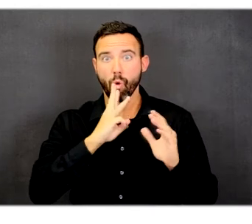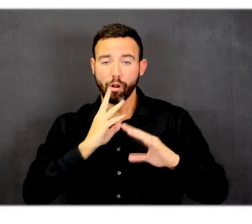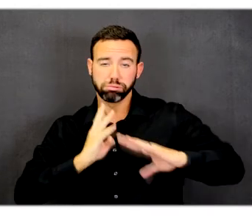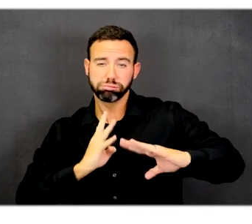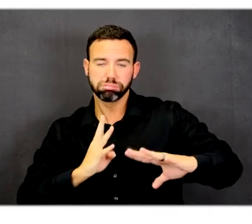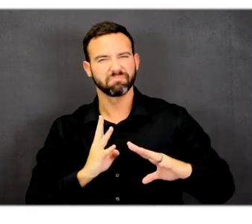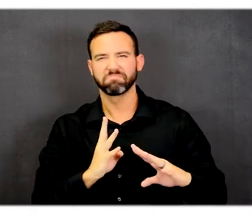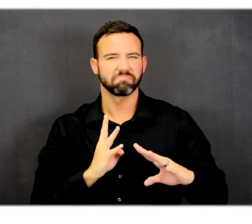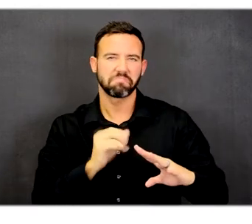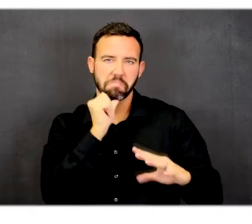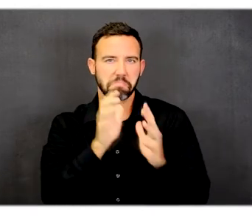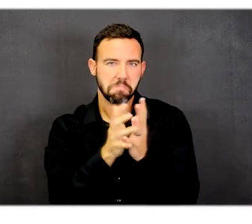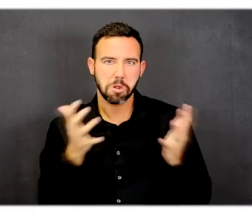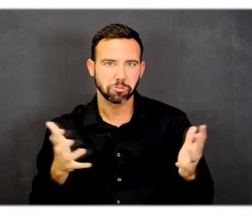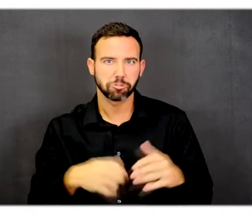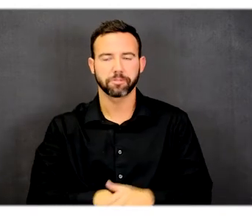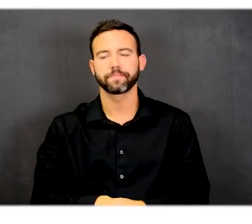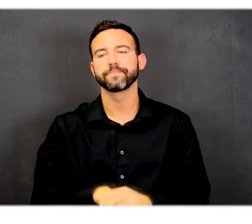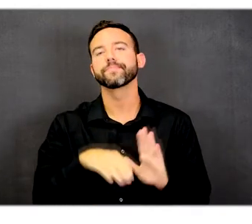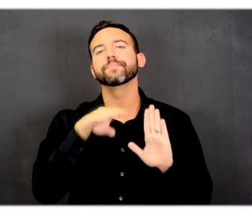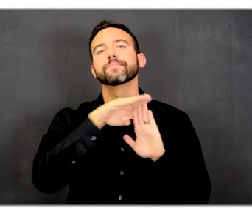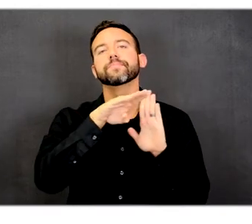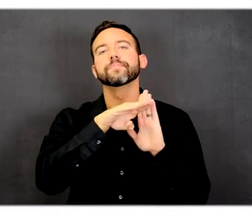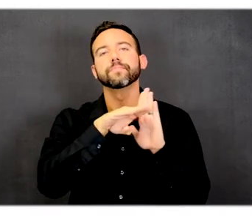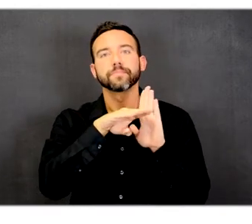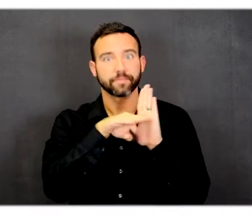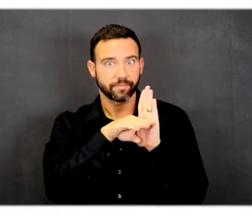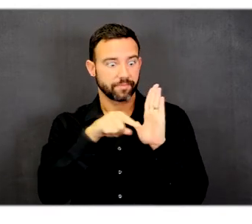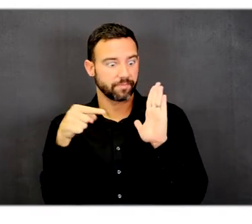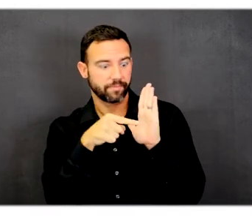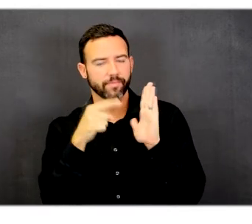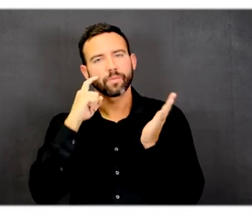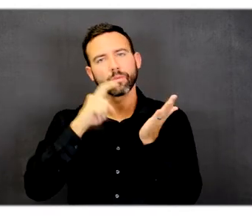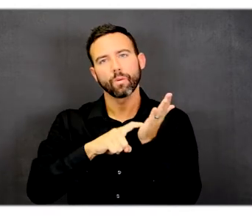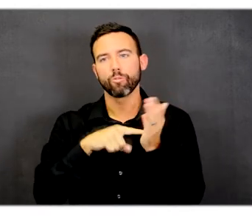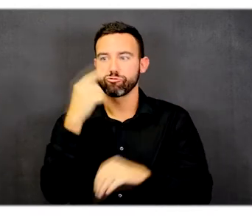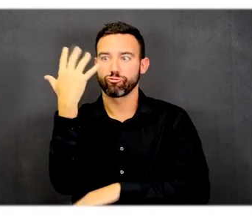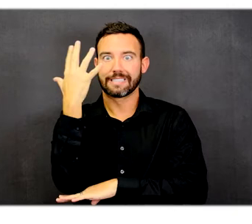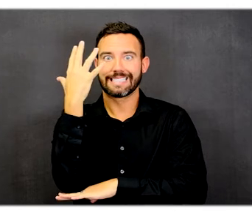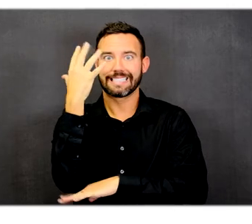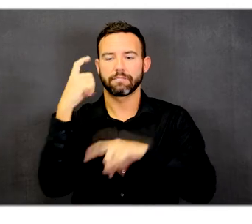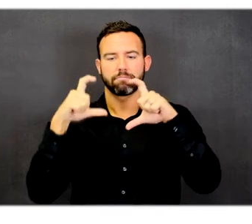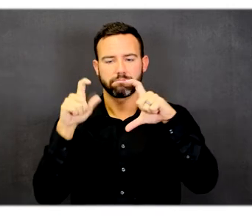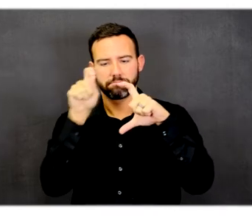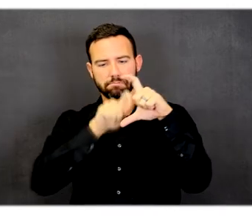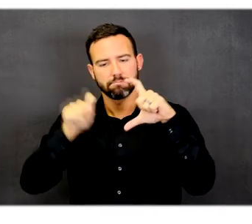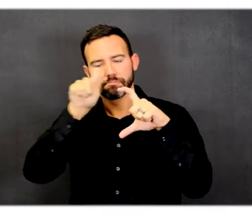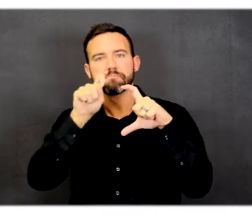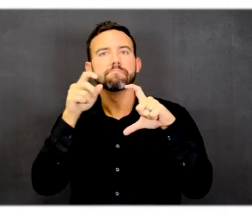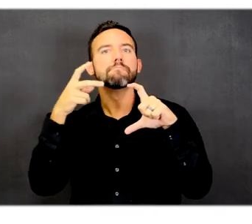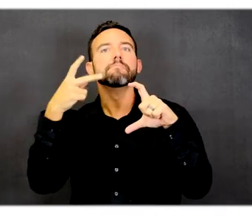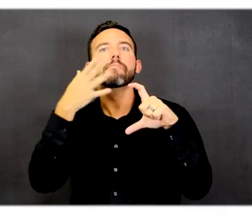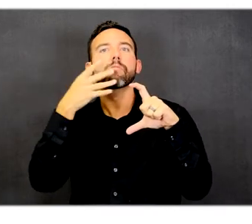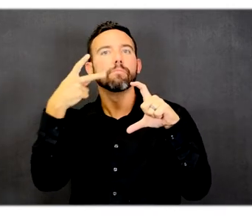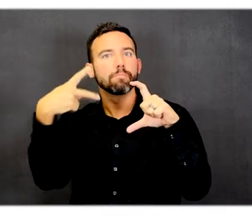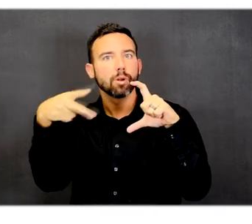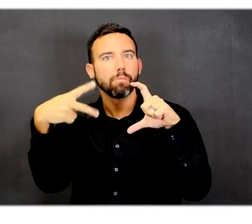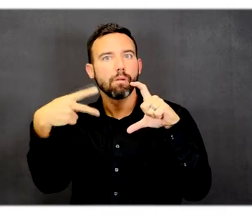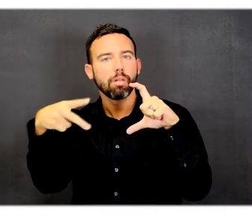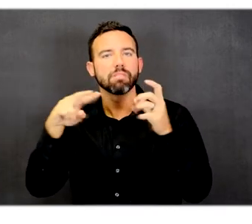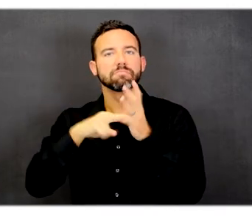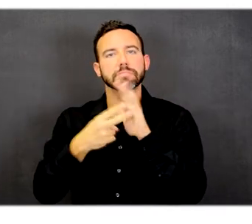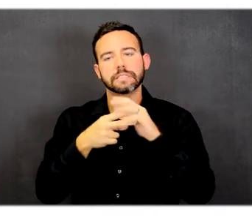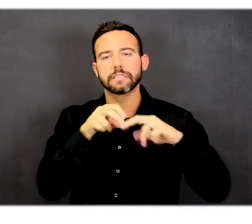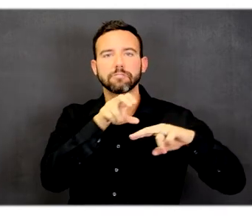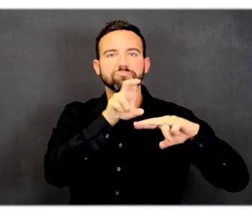Next on the legend is a tree inside of a purple circle that represents shaded seating areas that are scattered